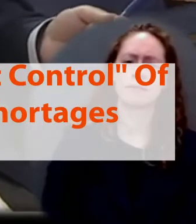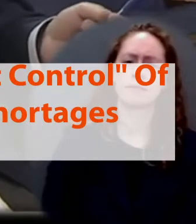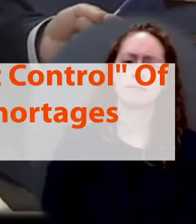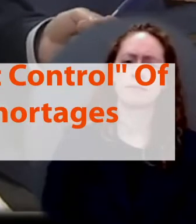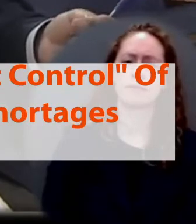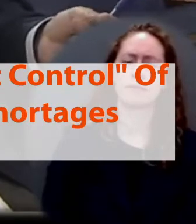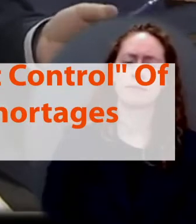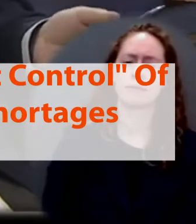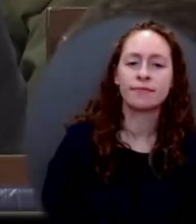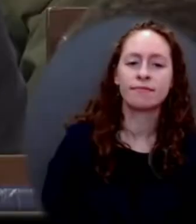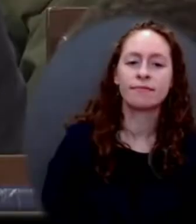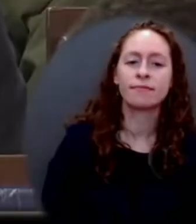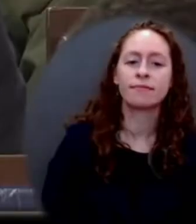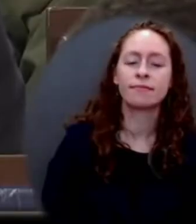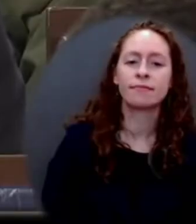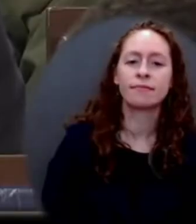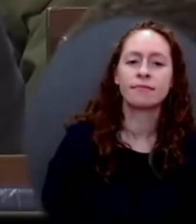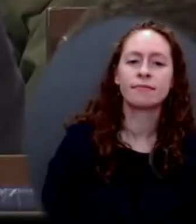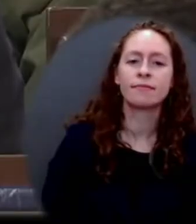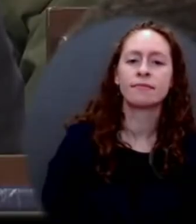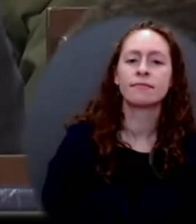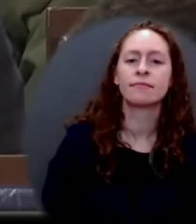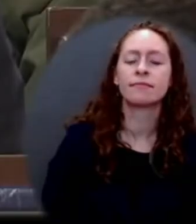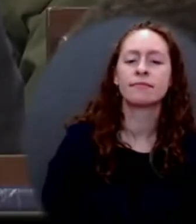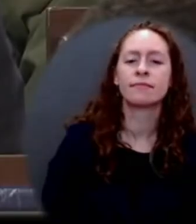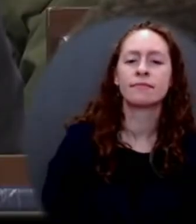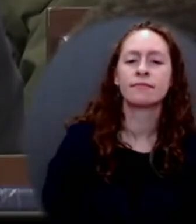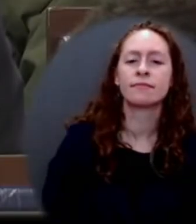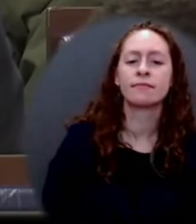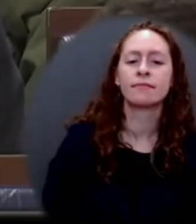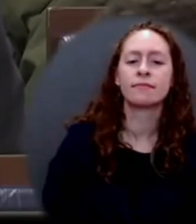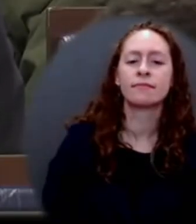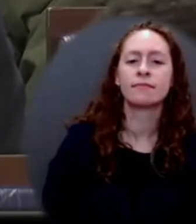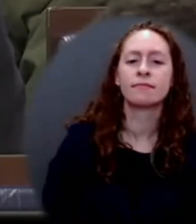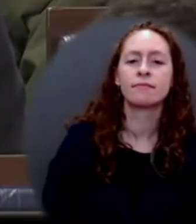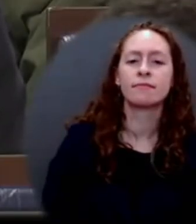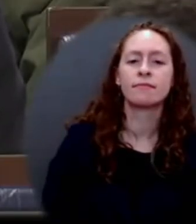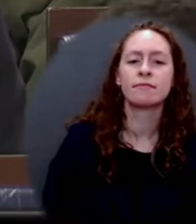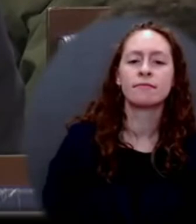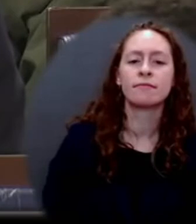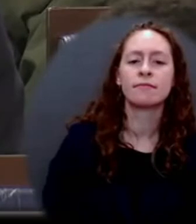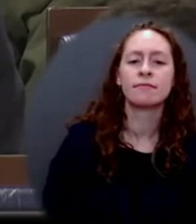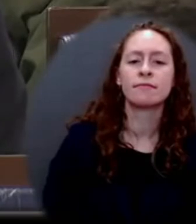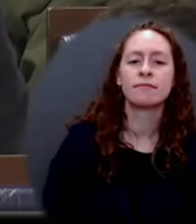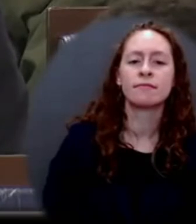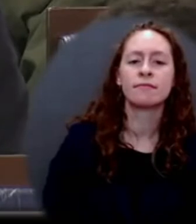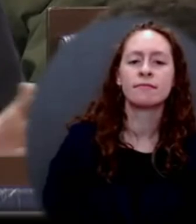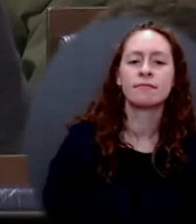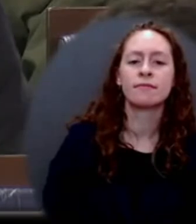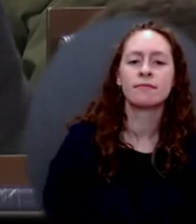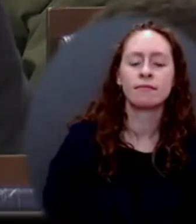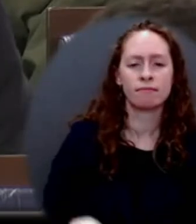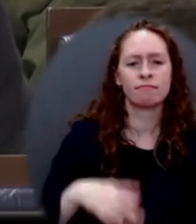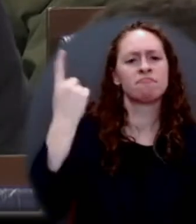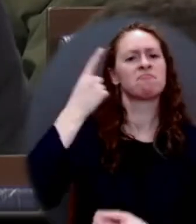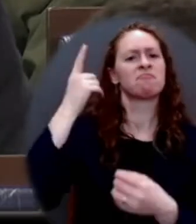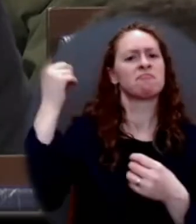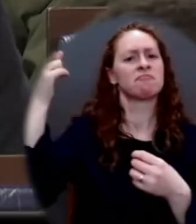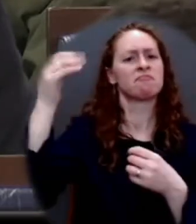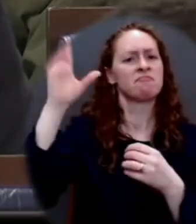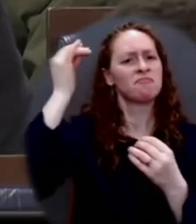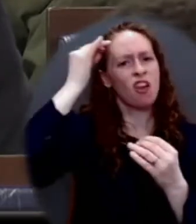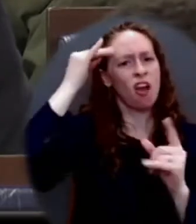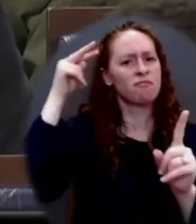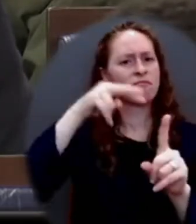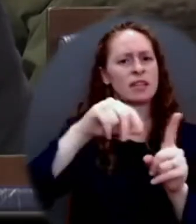that? We would not. Morning news. Does the White House have a reaction to Senator Cruz saying President Biden may be